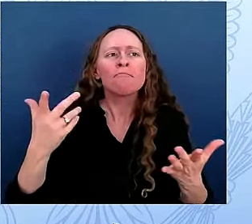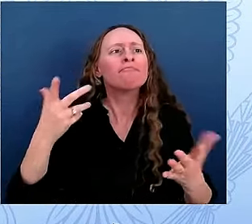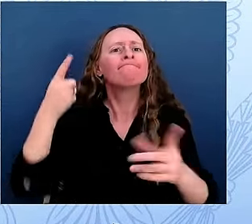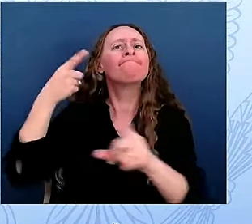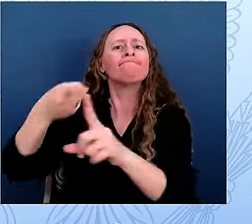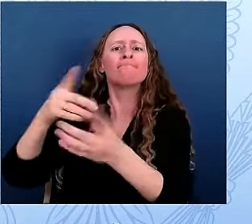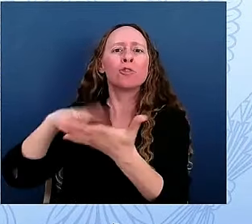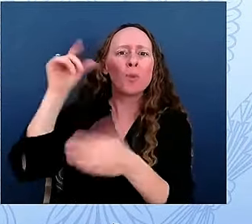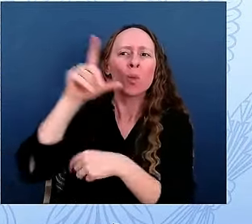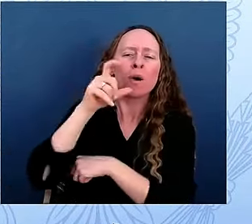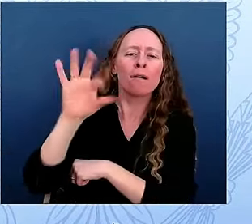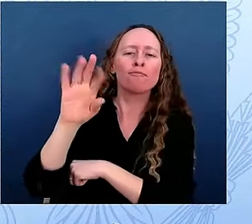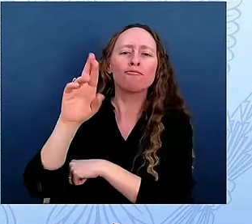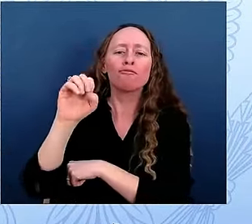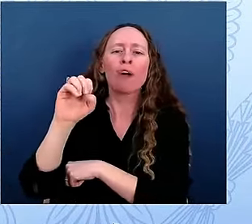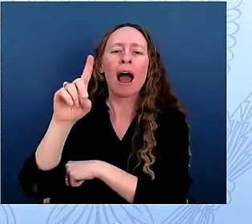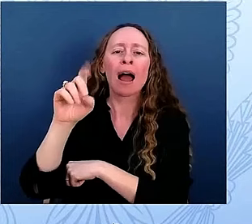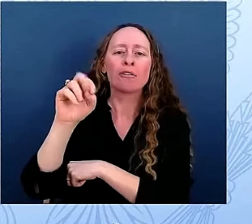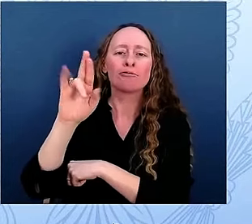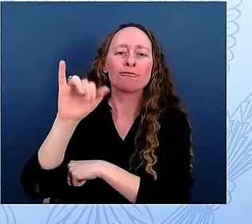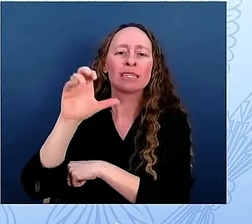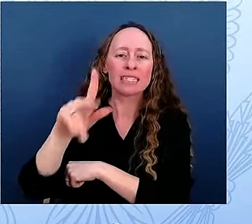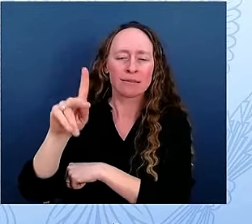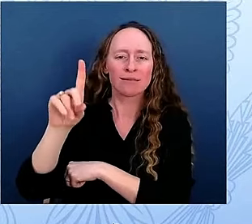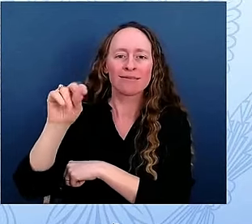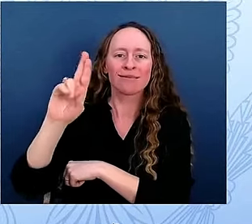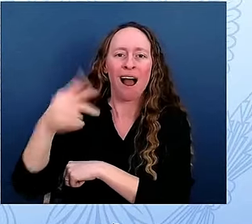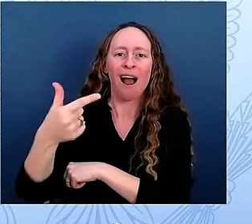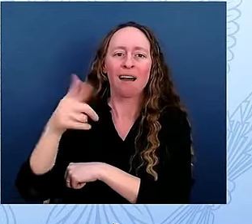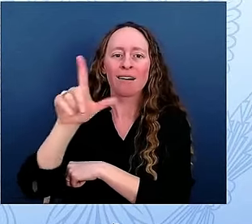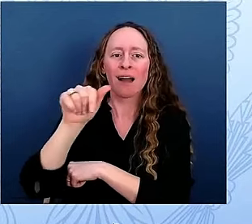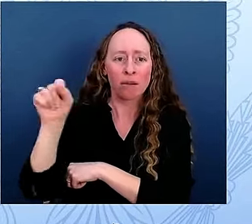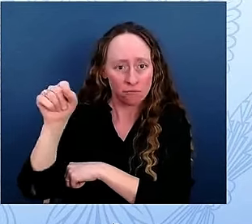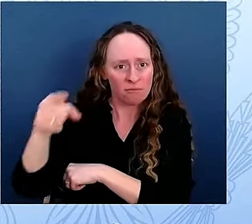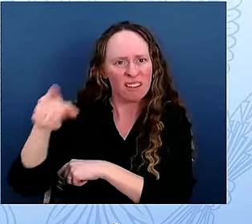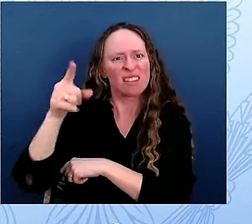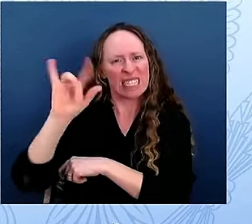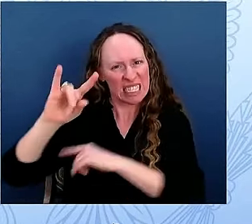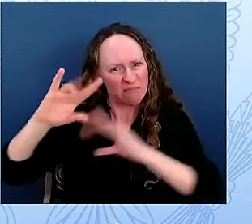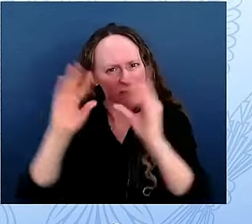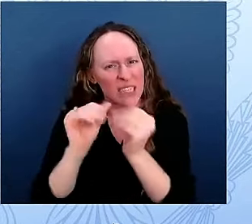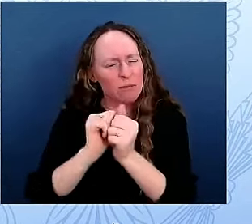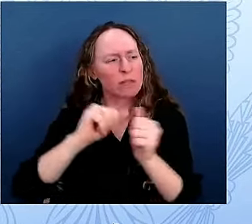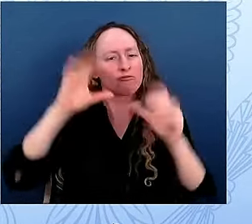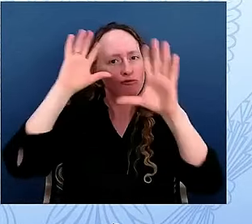demanding that he abolish slavery, and allowed black men the right to fight for their freedom in the Civil War?